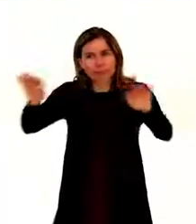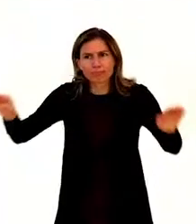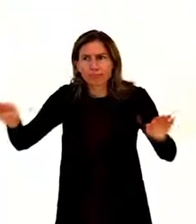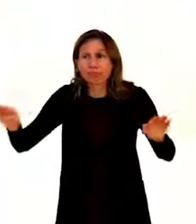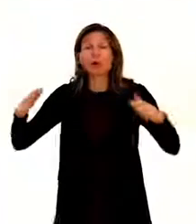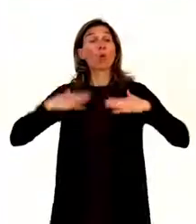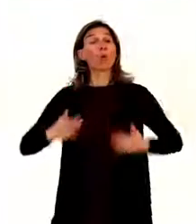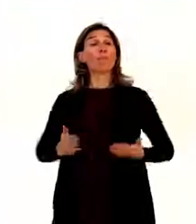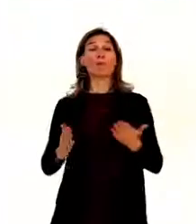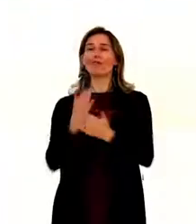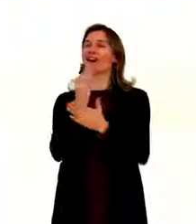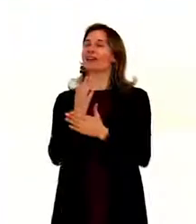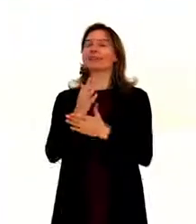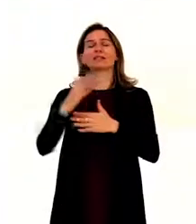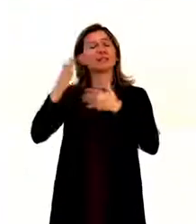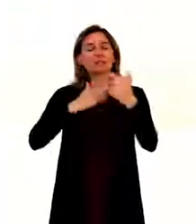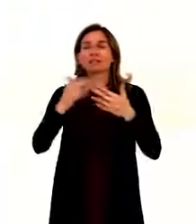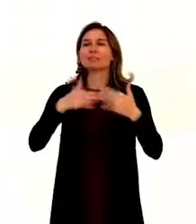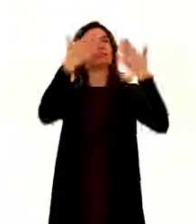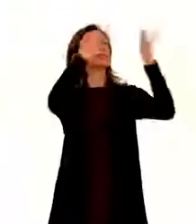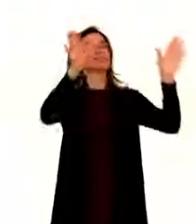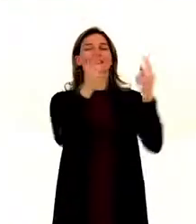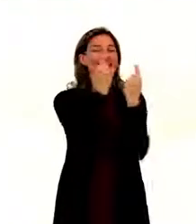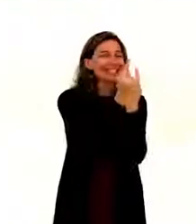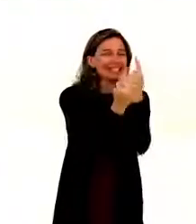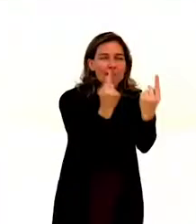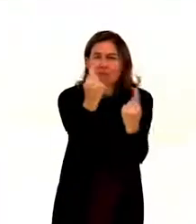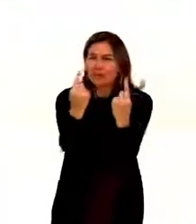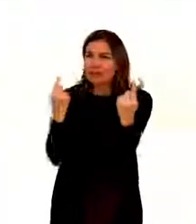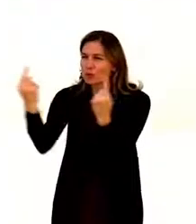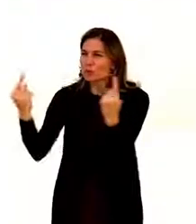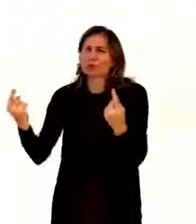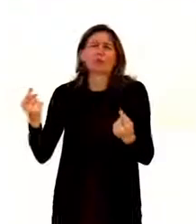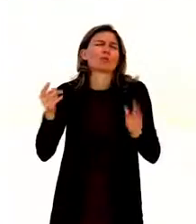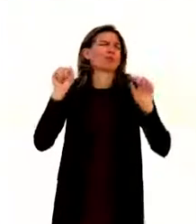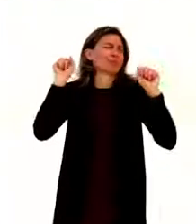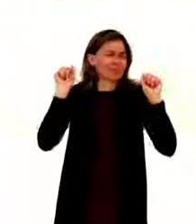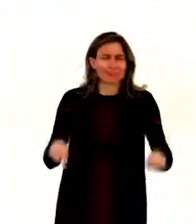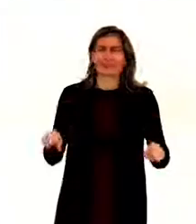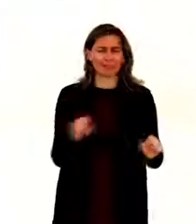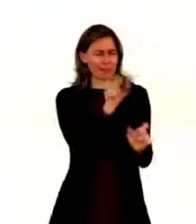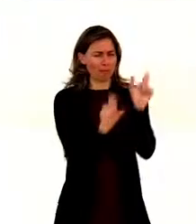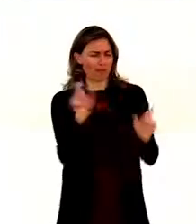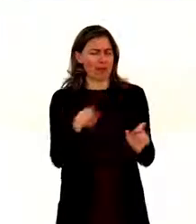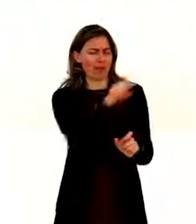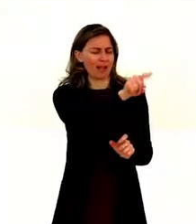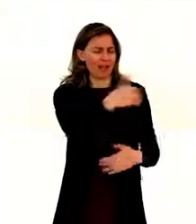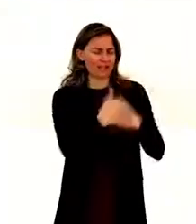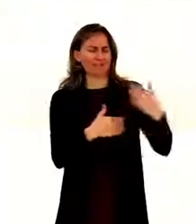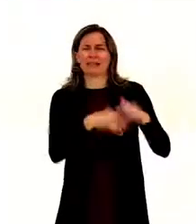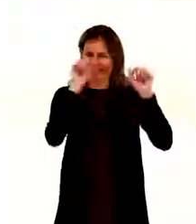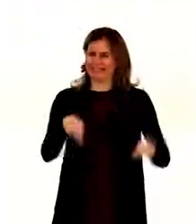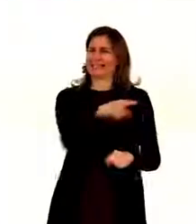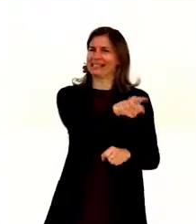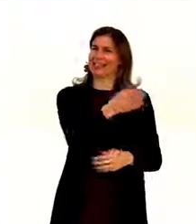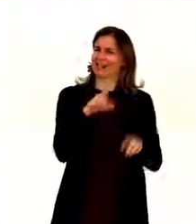They belong to each human being. So, of course, they belong to persons with disabilities. But, for a